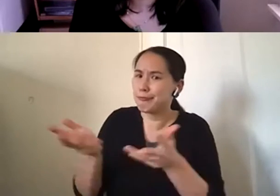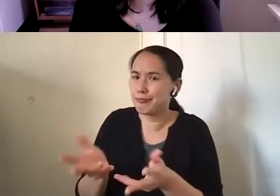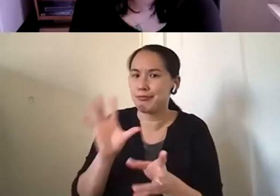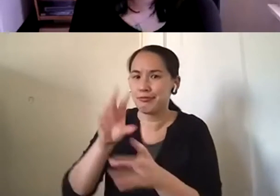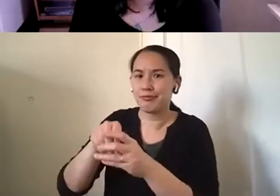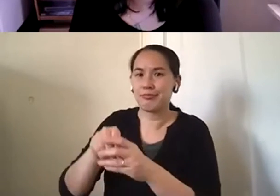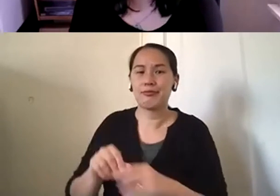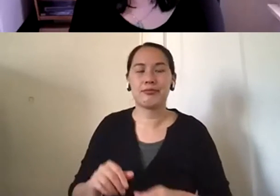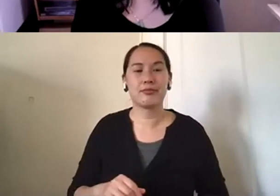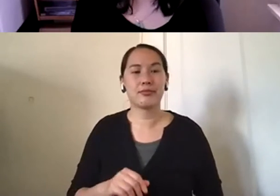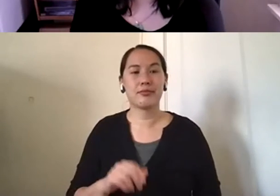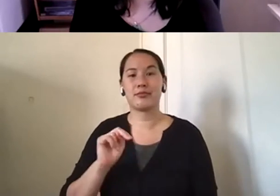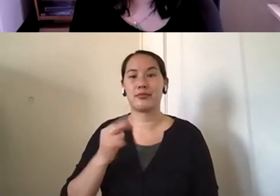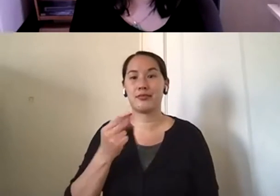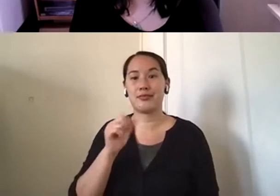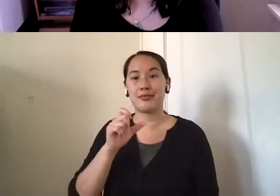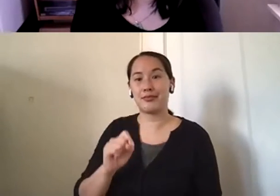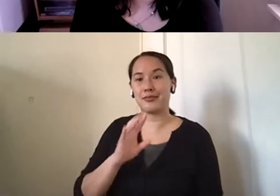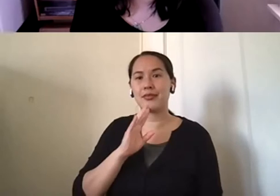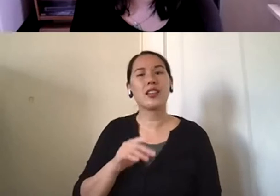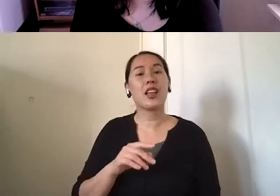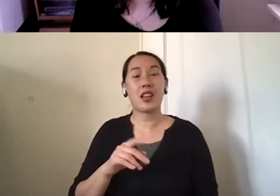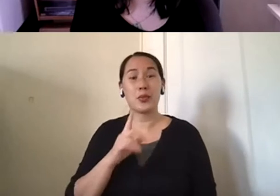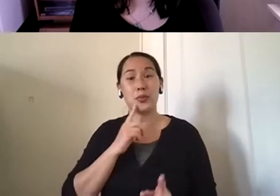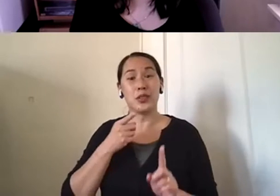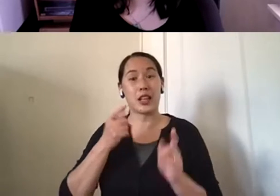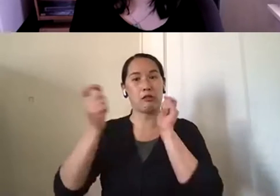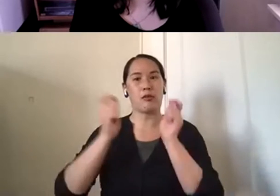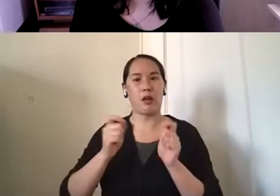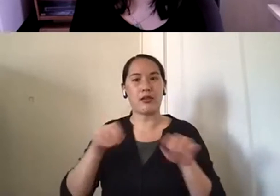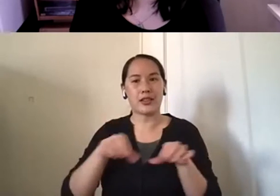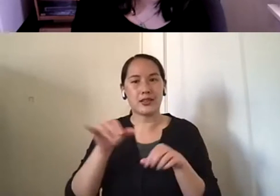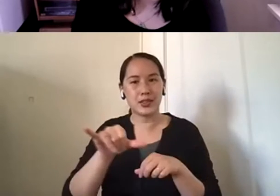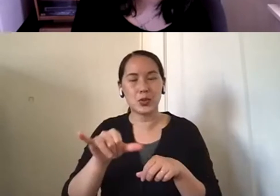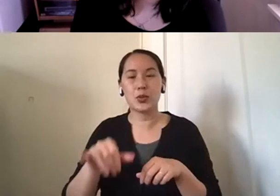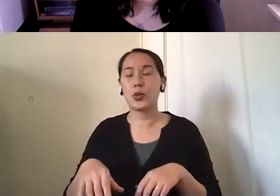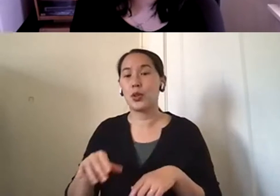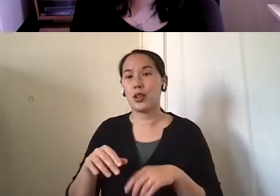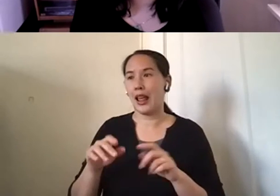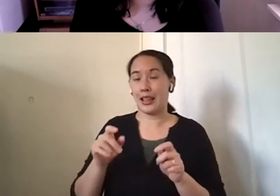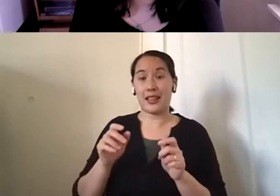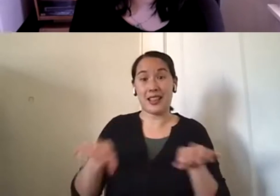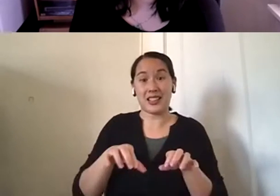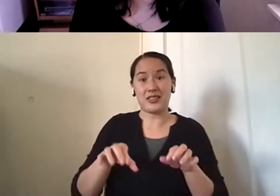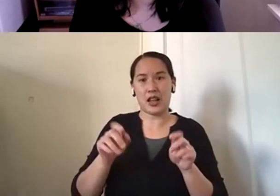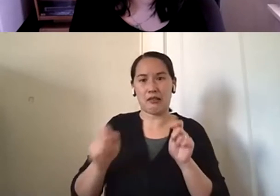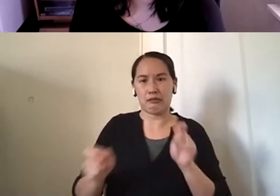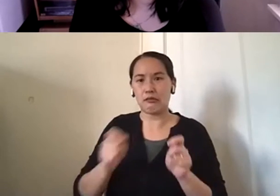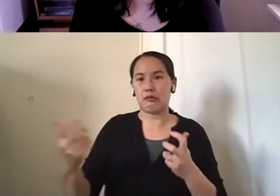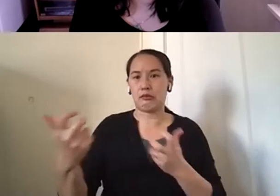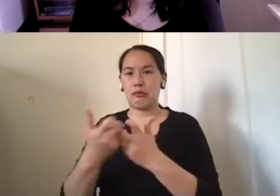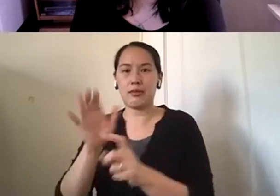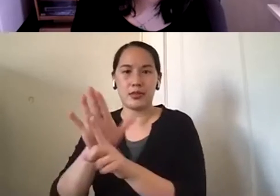And I think it's all about kind of modifying the different activities to, um, his abilities, right? So obviously